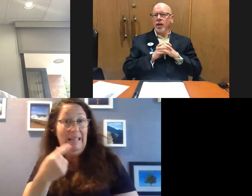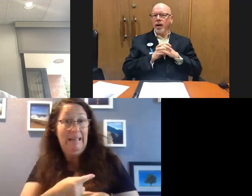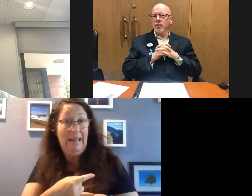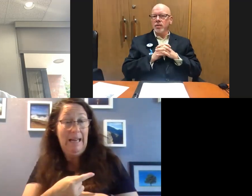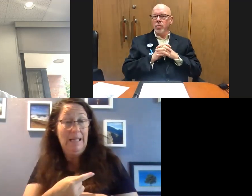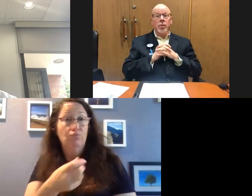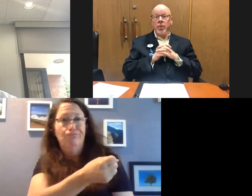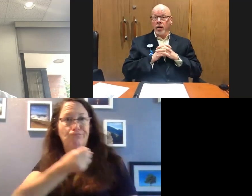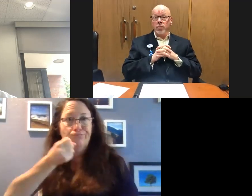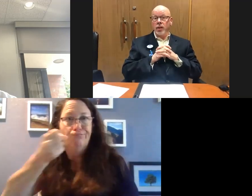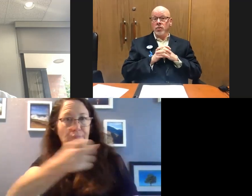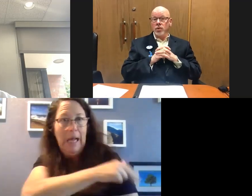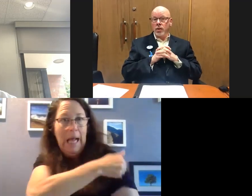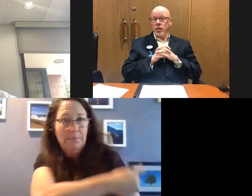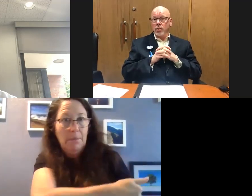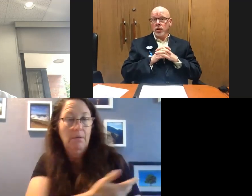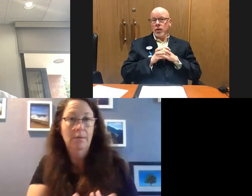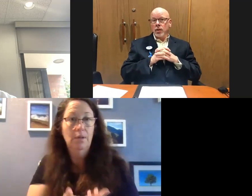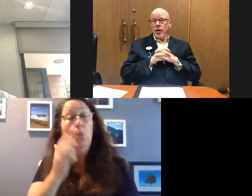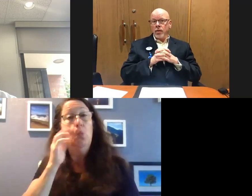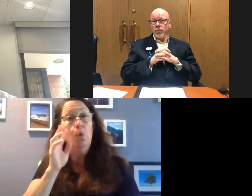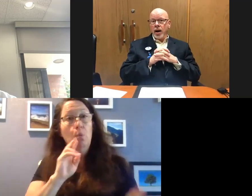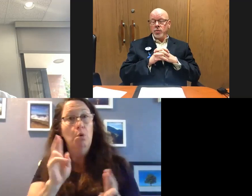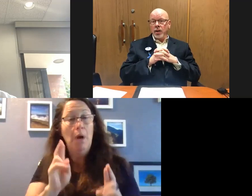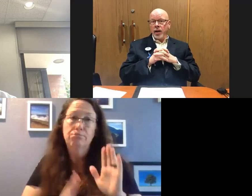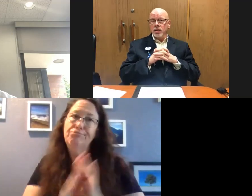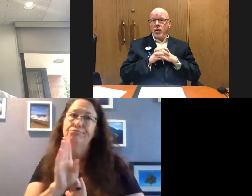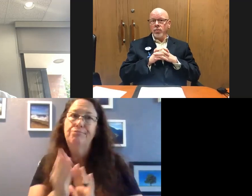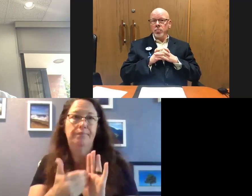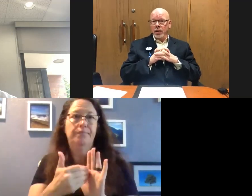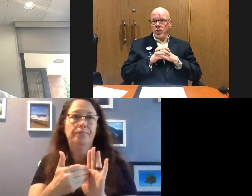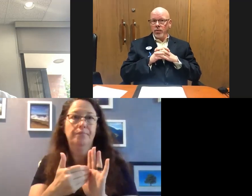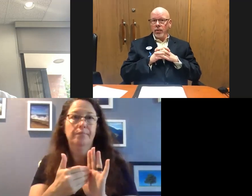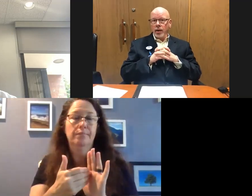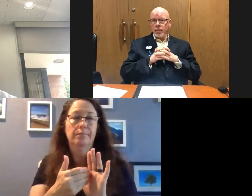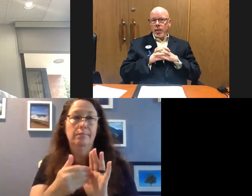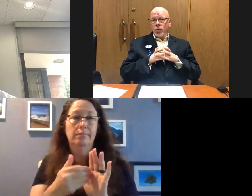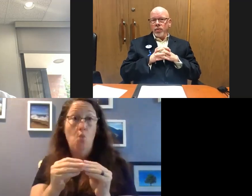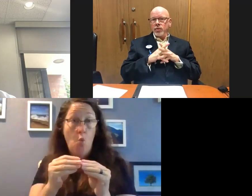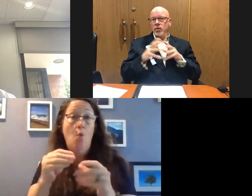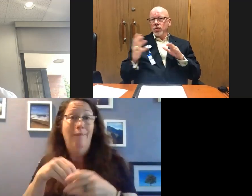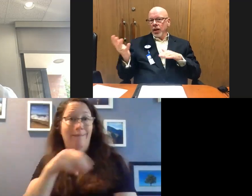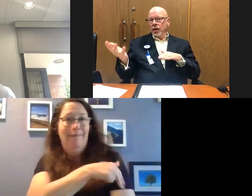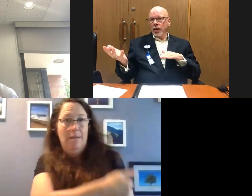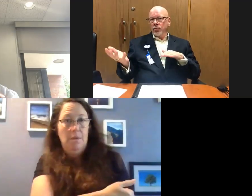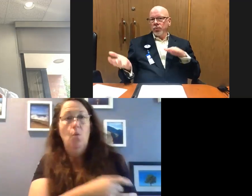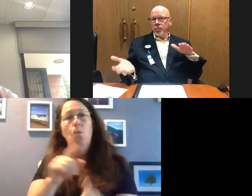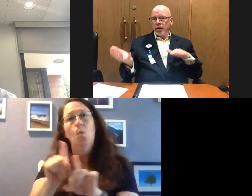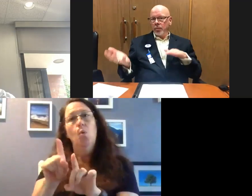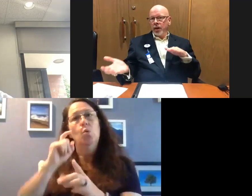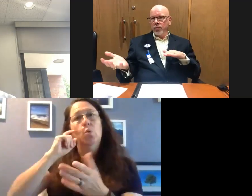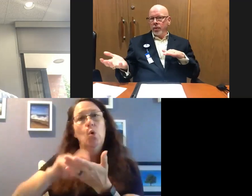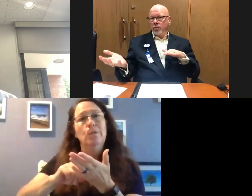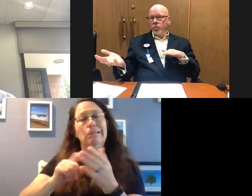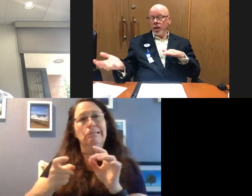hospitalized. So we're prepared for another surge of hospitalized COVID patients. We've also seen it flip